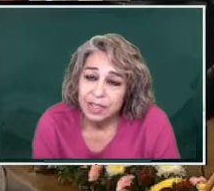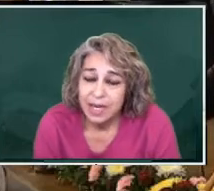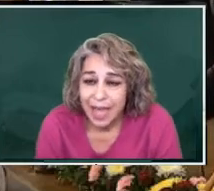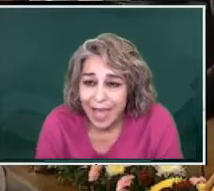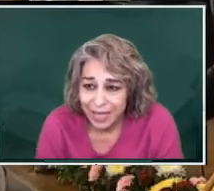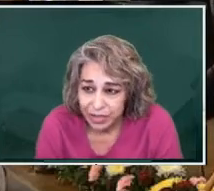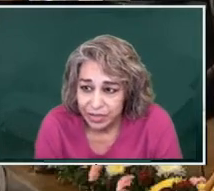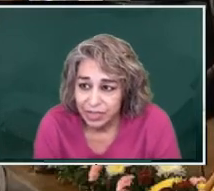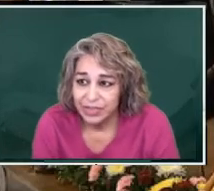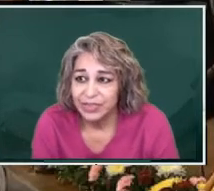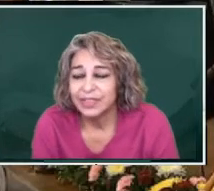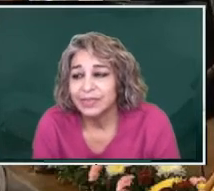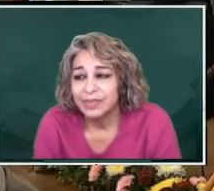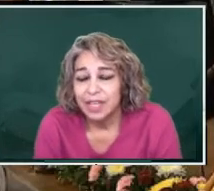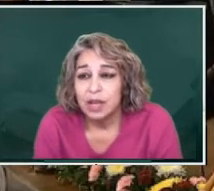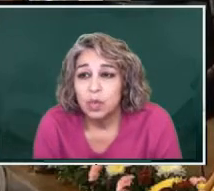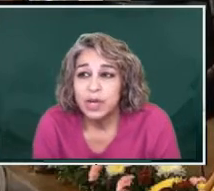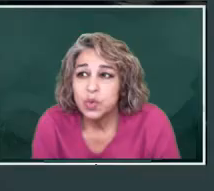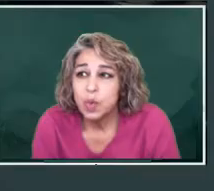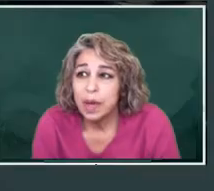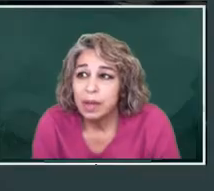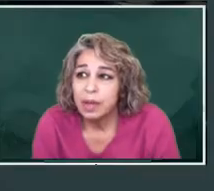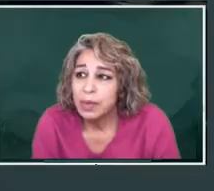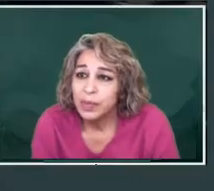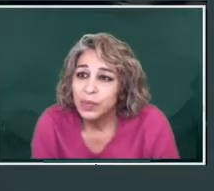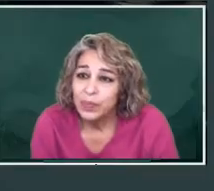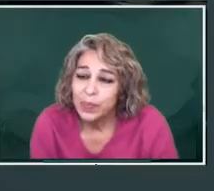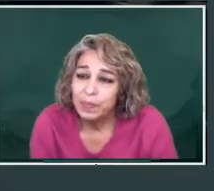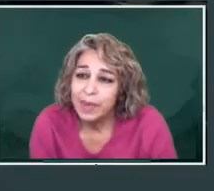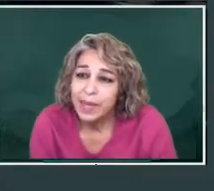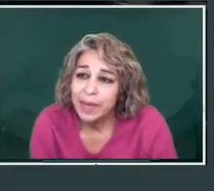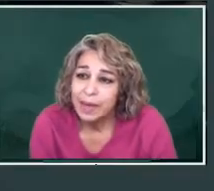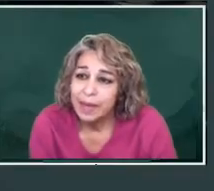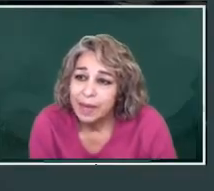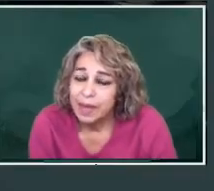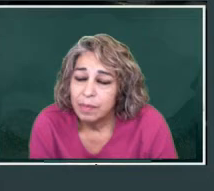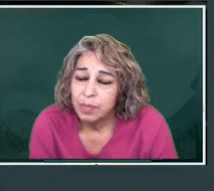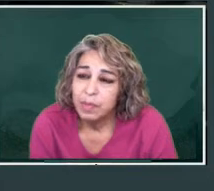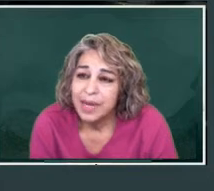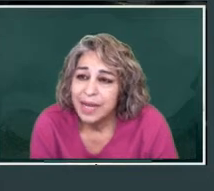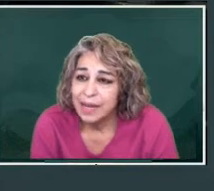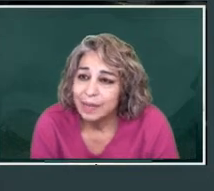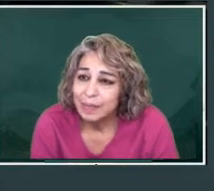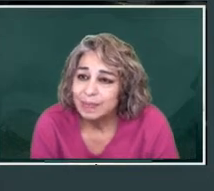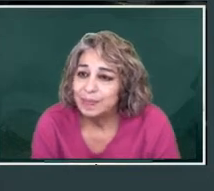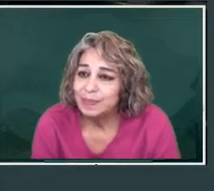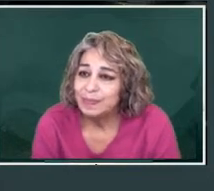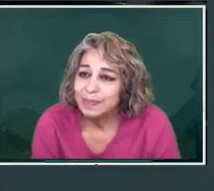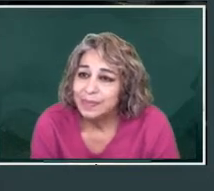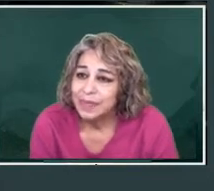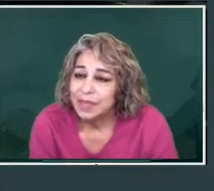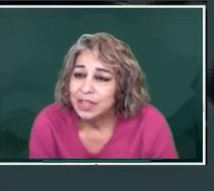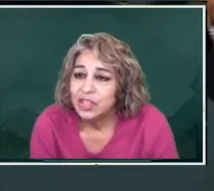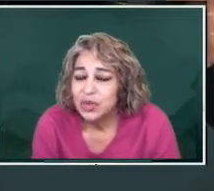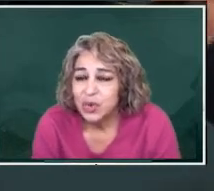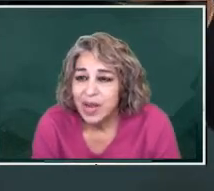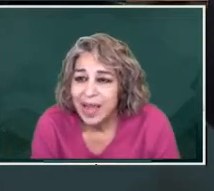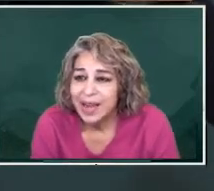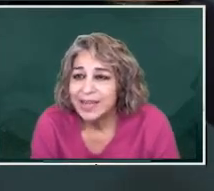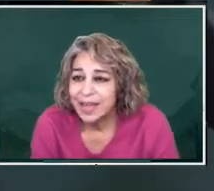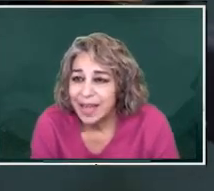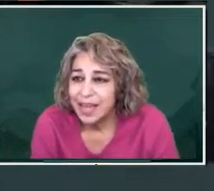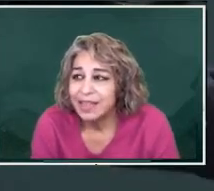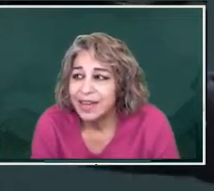,000 hectares. Which will be permitting to